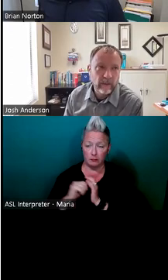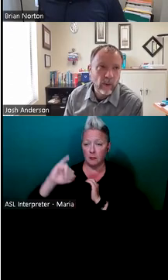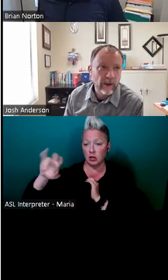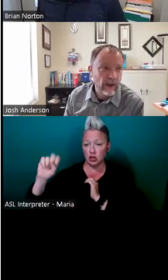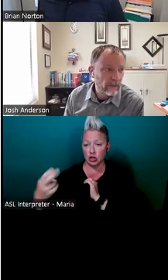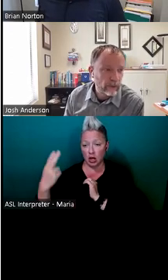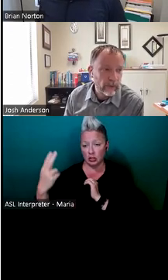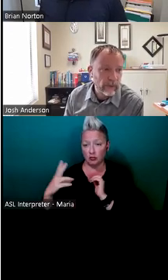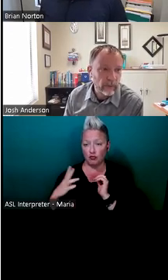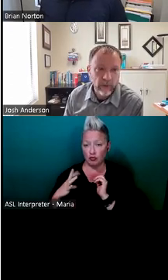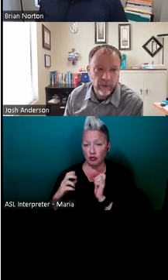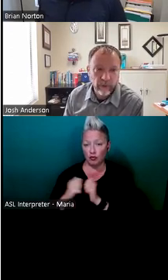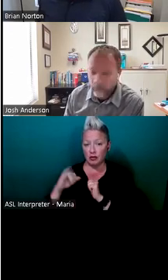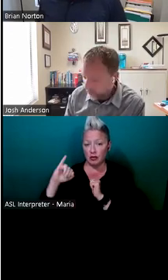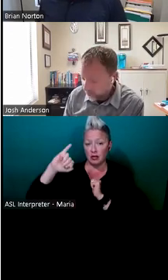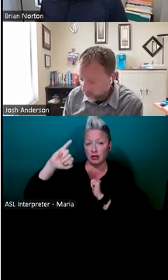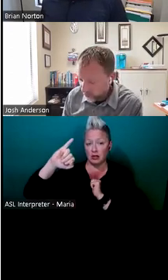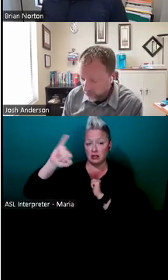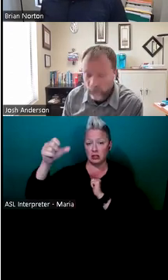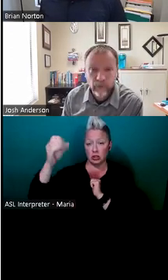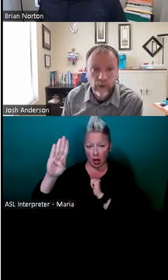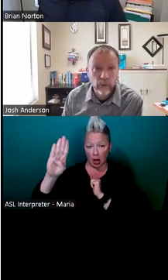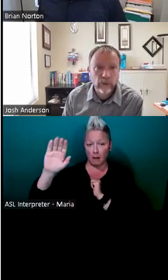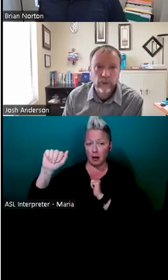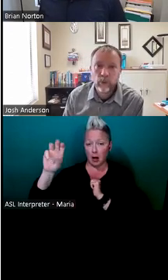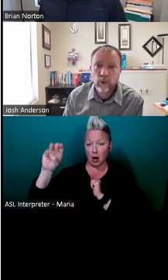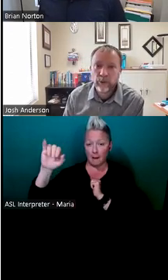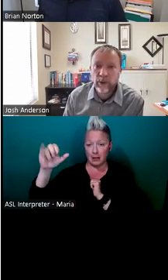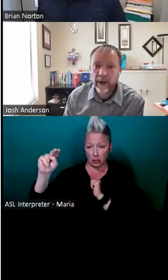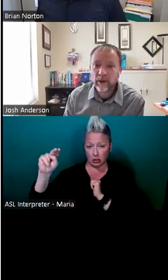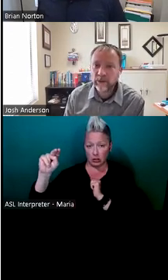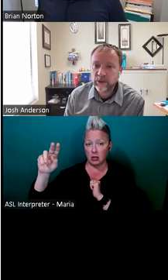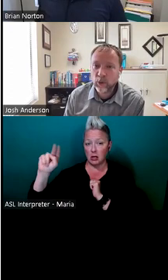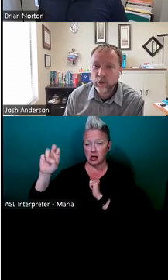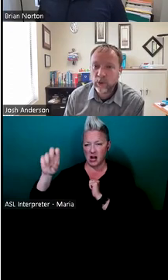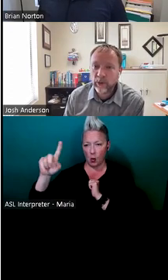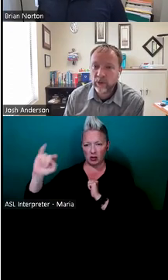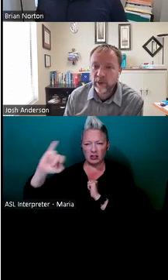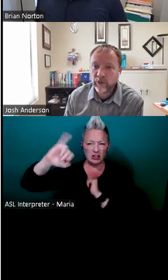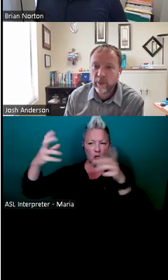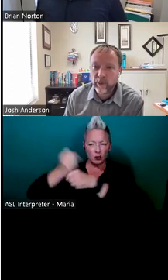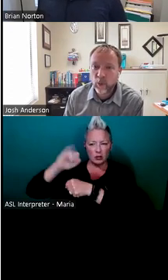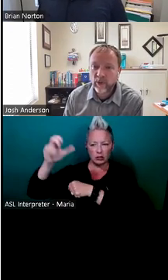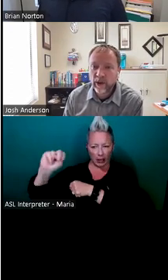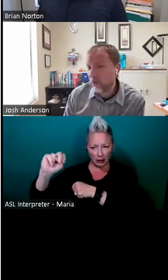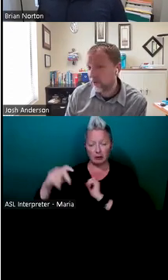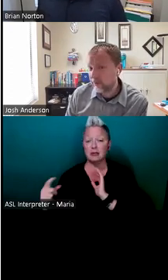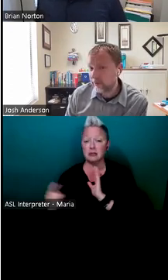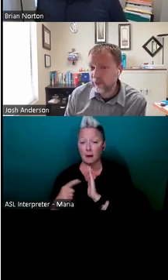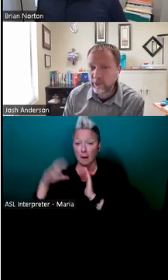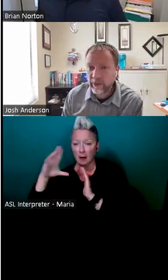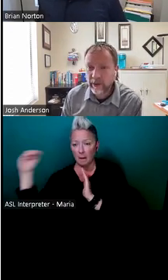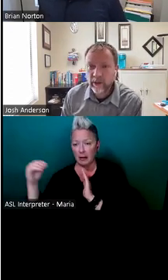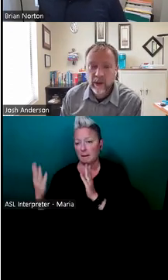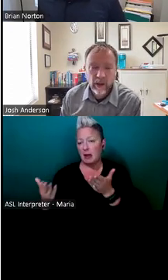Jan and where I've kind of used it with employers is sometimes employers are a little slow to want to hire someone with especially maybe more of a complex